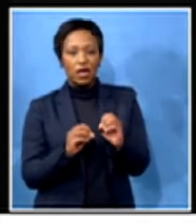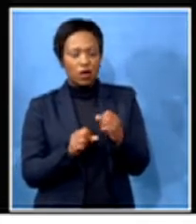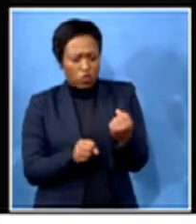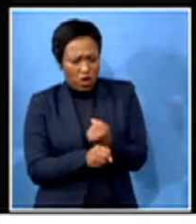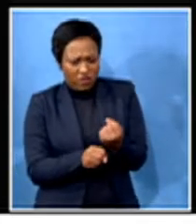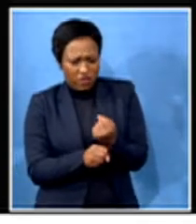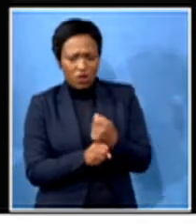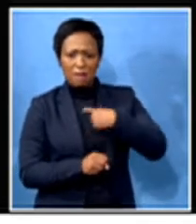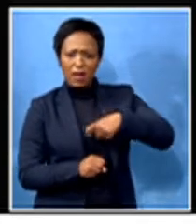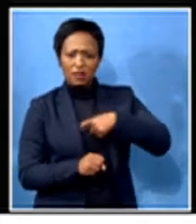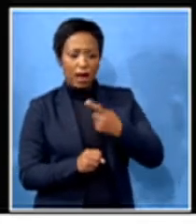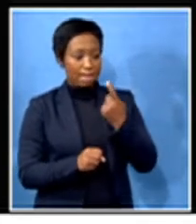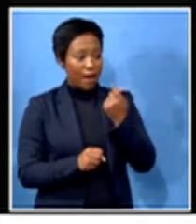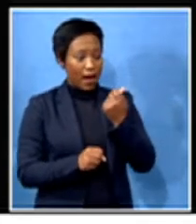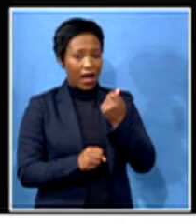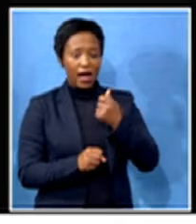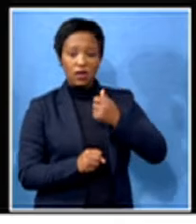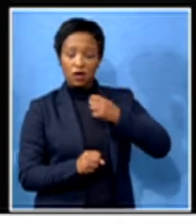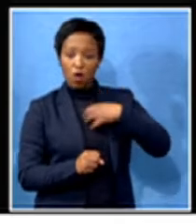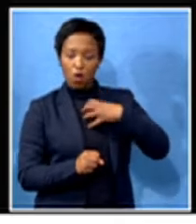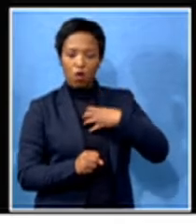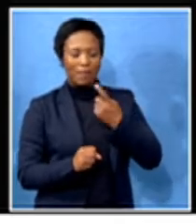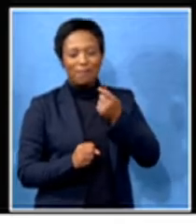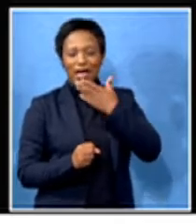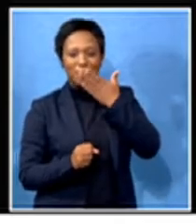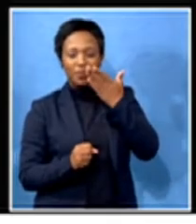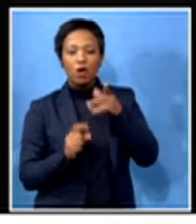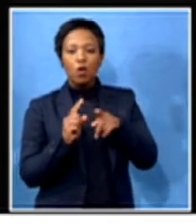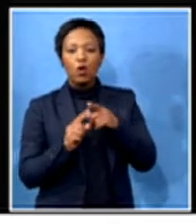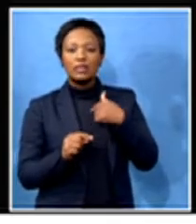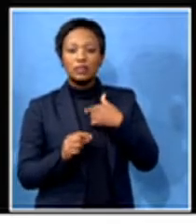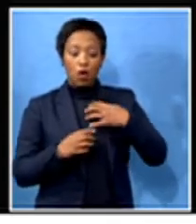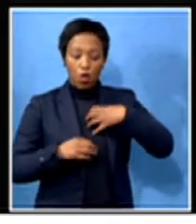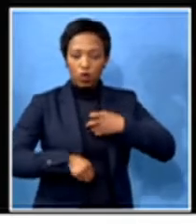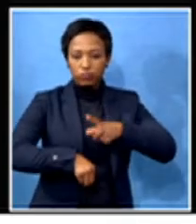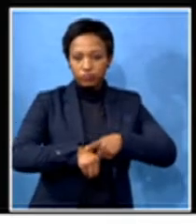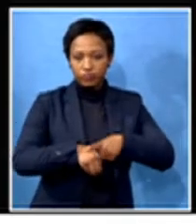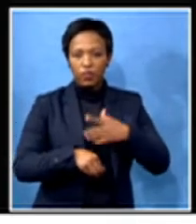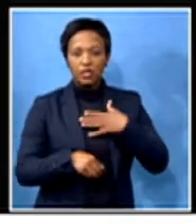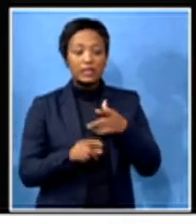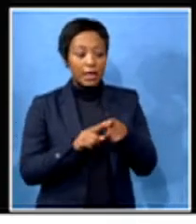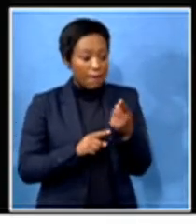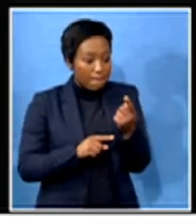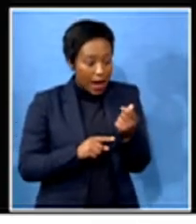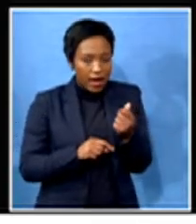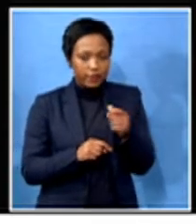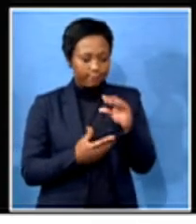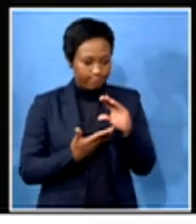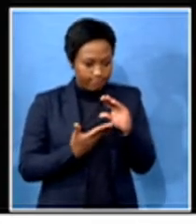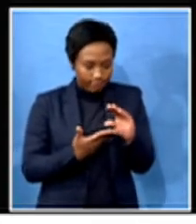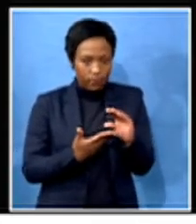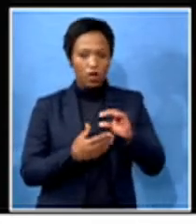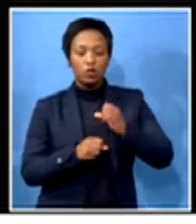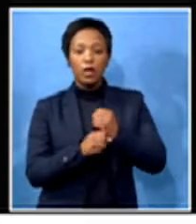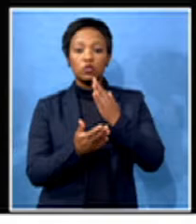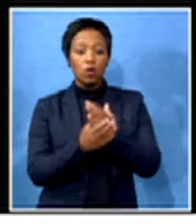your own personal money. And this team has not just rendered their time, but even at times, they put their own money to ensure that we get some